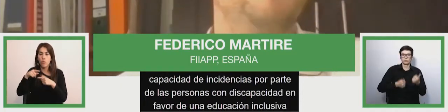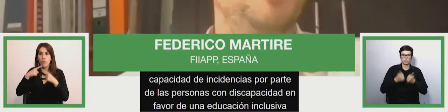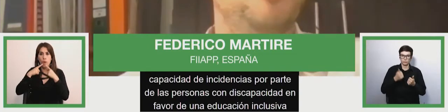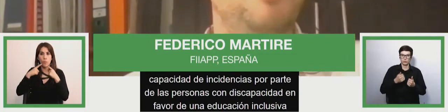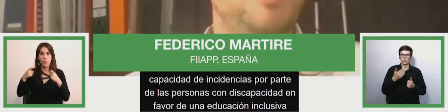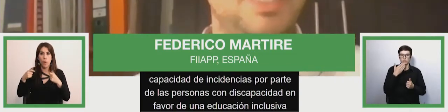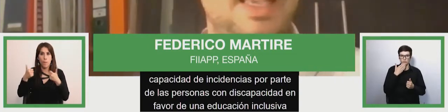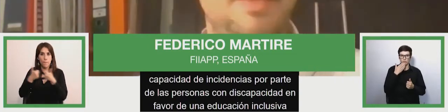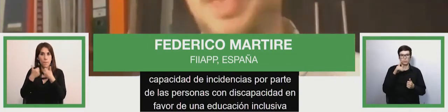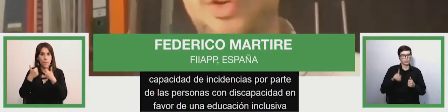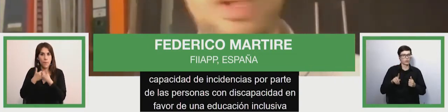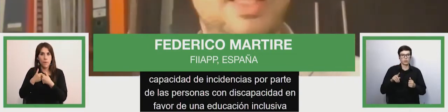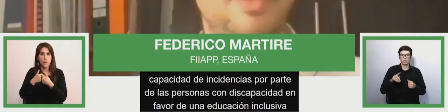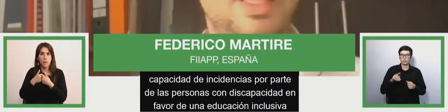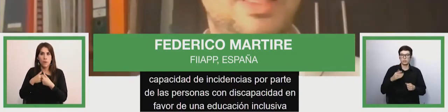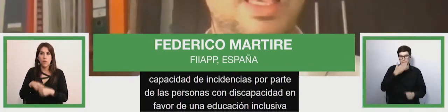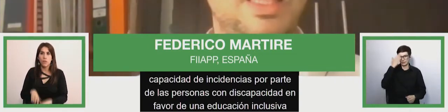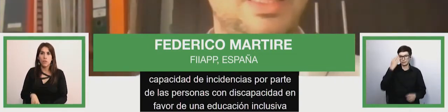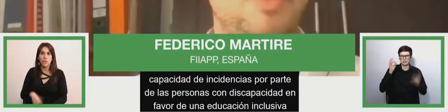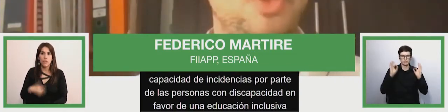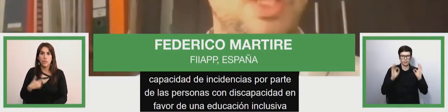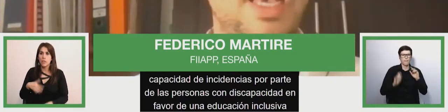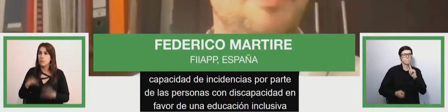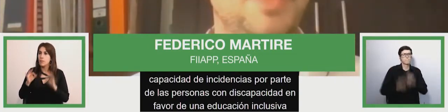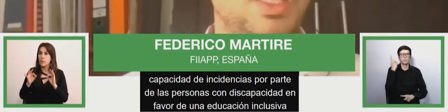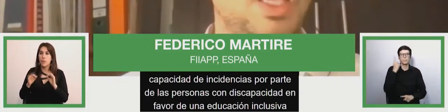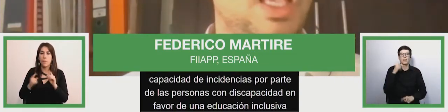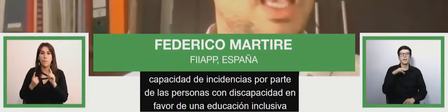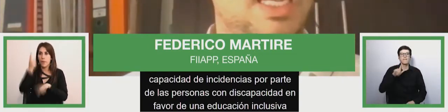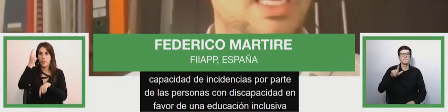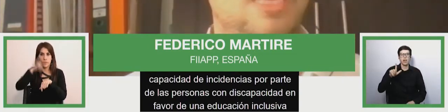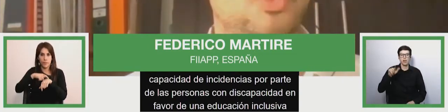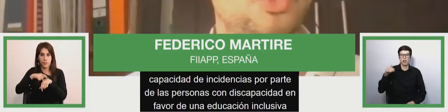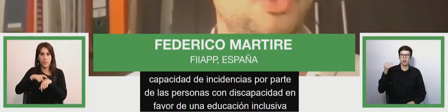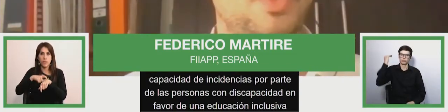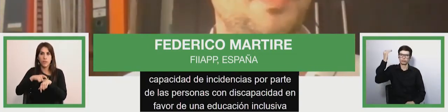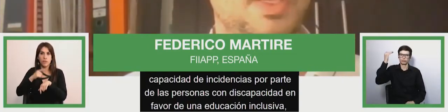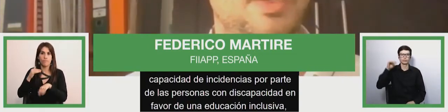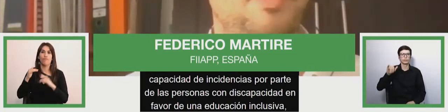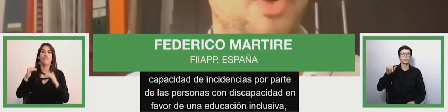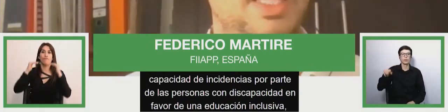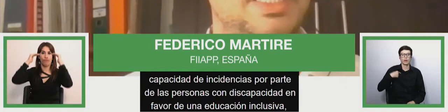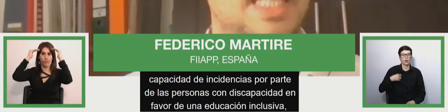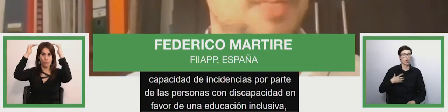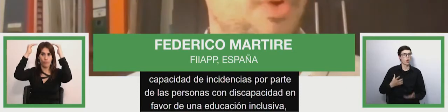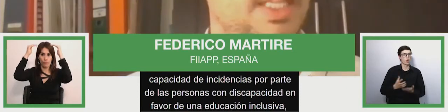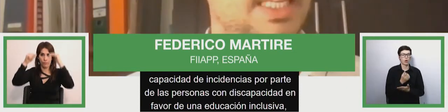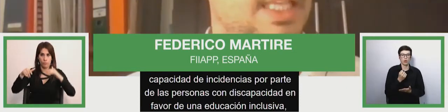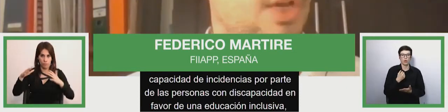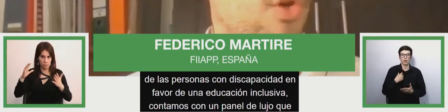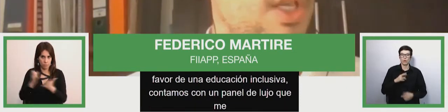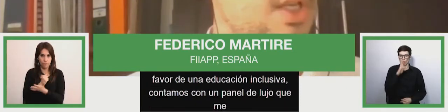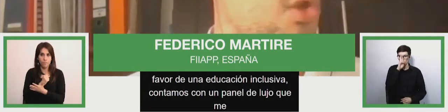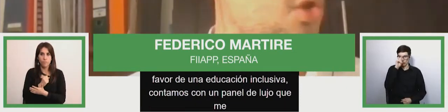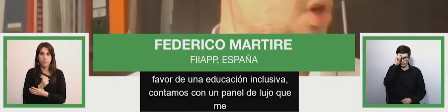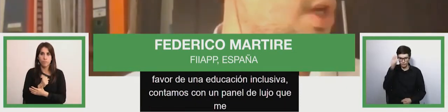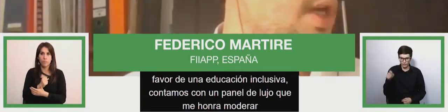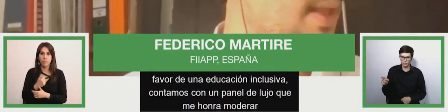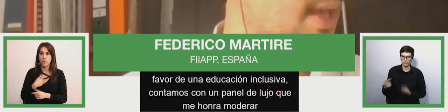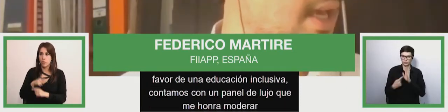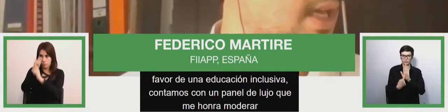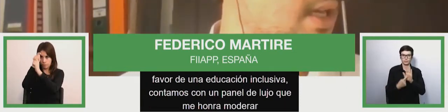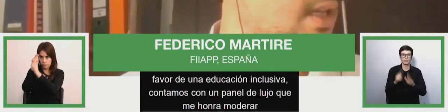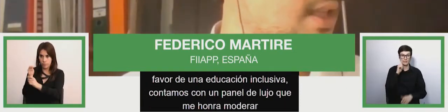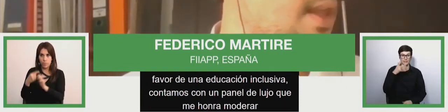which I'm honored to moderate. These panelists are Cinzia Brizuela,